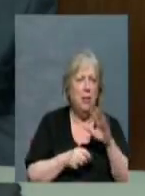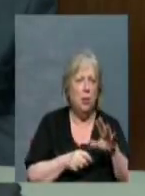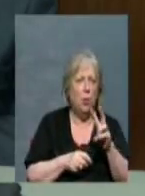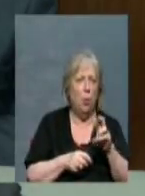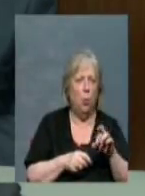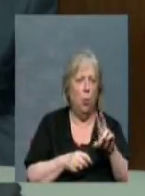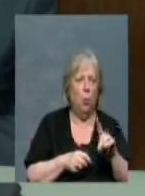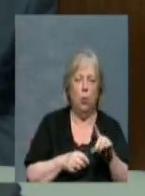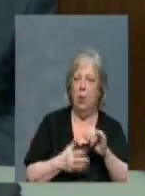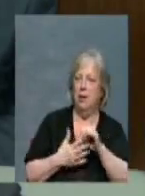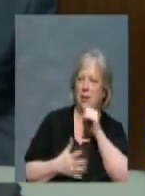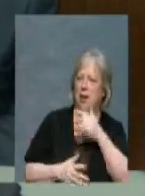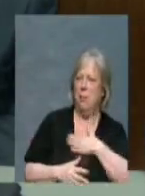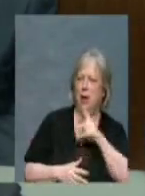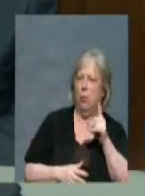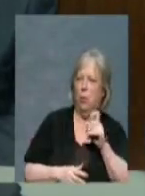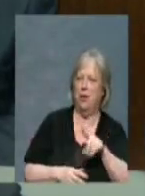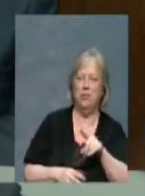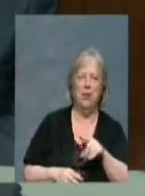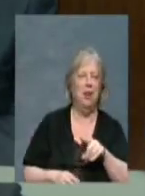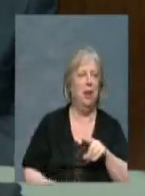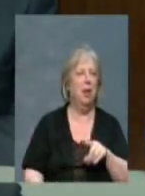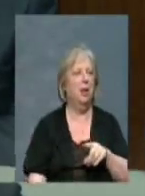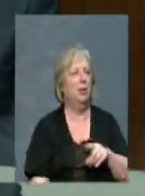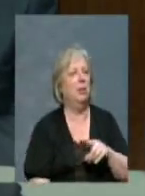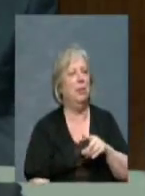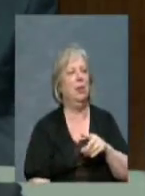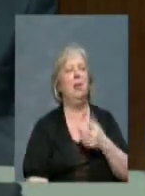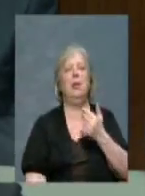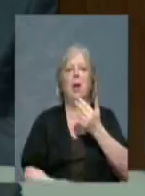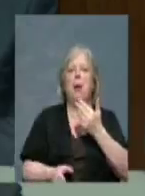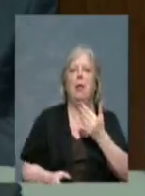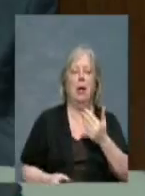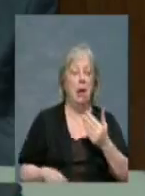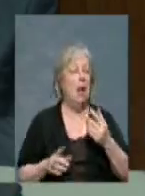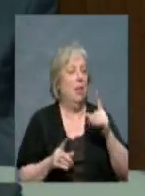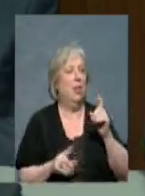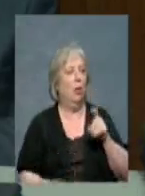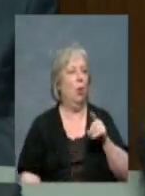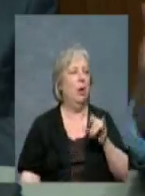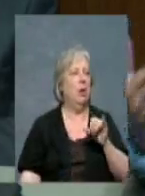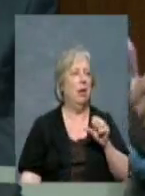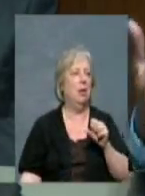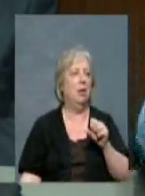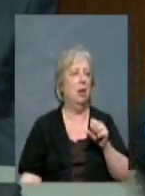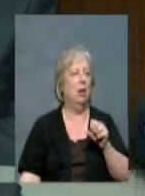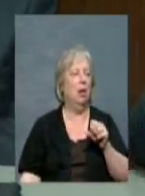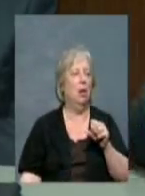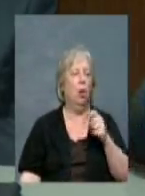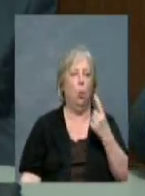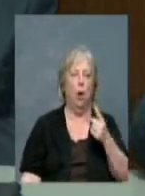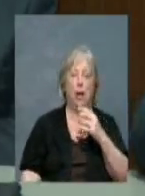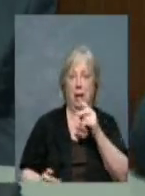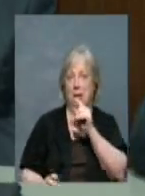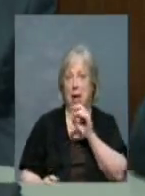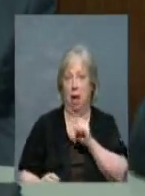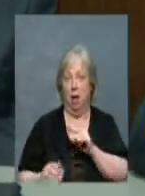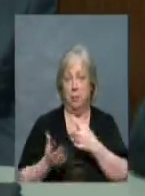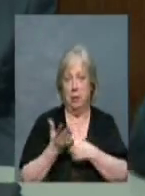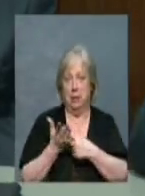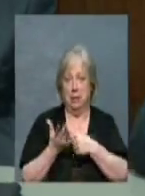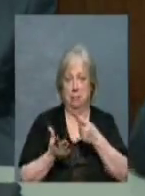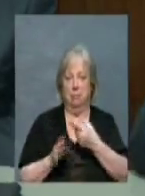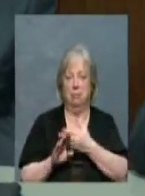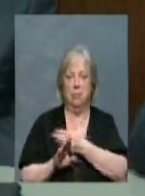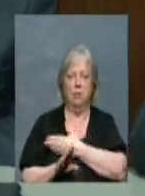That's not my question. Well, but the question is, one, and Tom has talked about this before, you know,